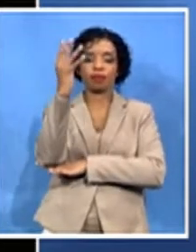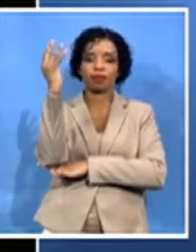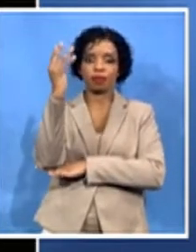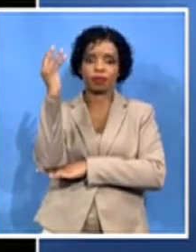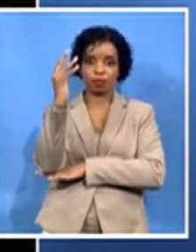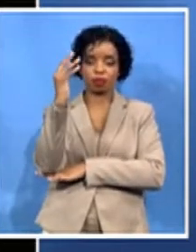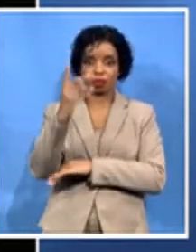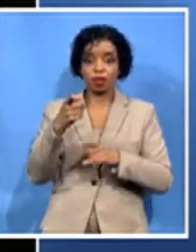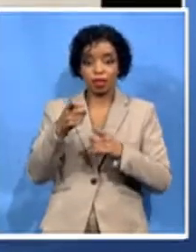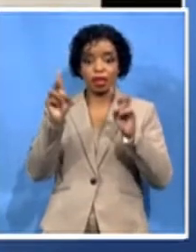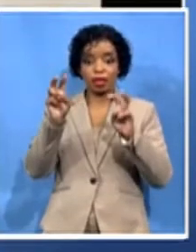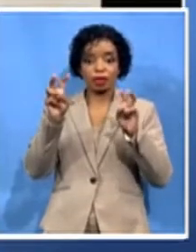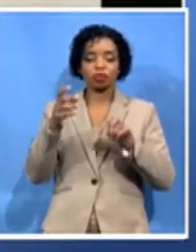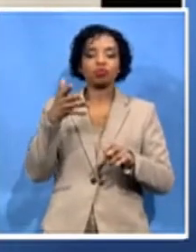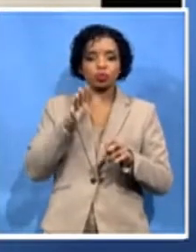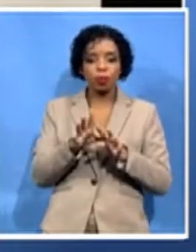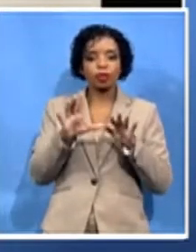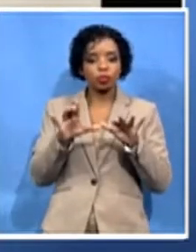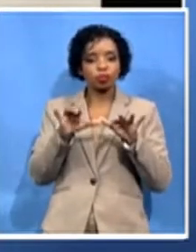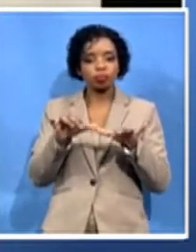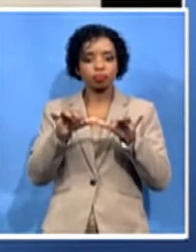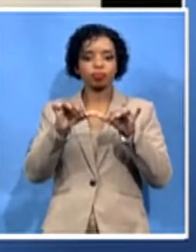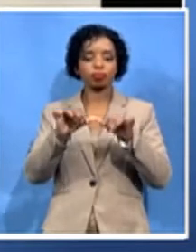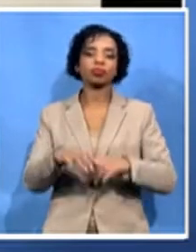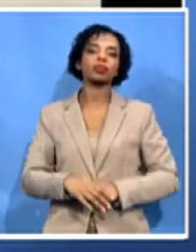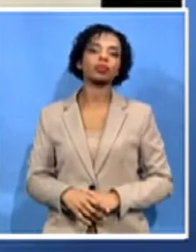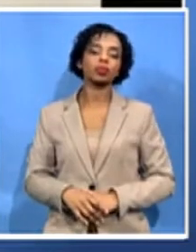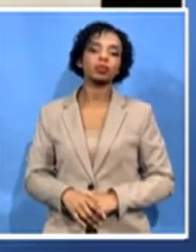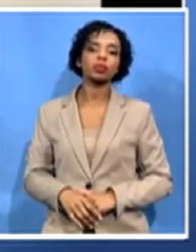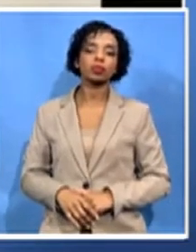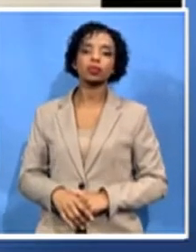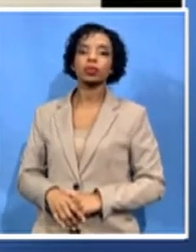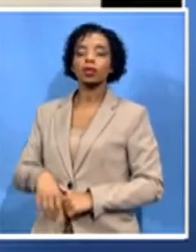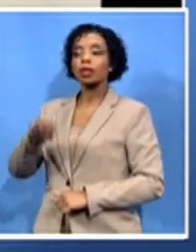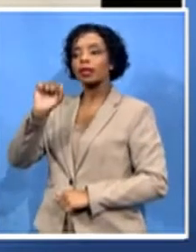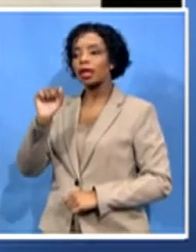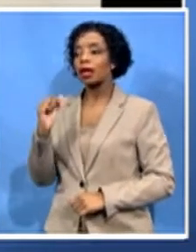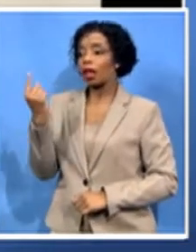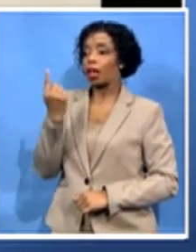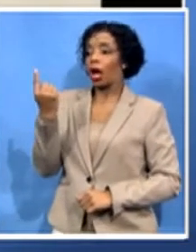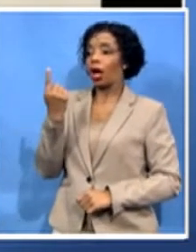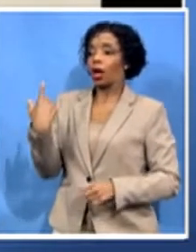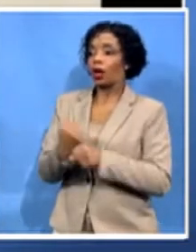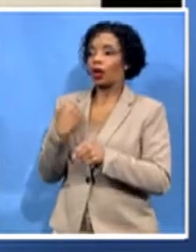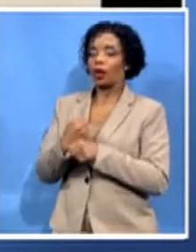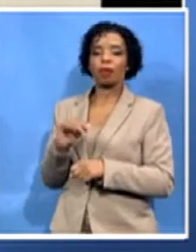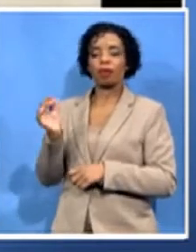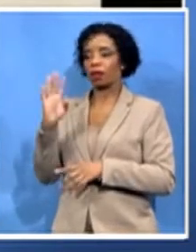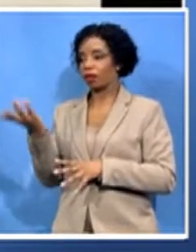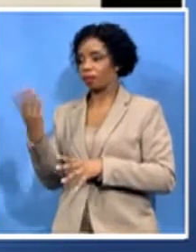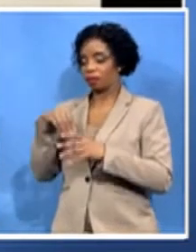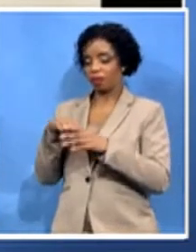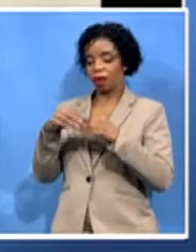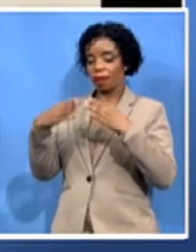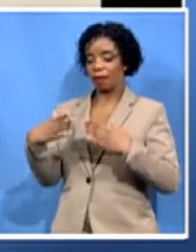this evening. Of course, he was not a standalone. He belonged to the African National Congress. Looking at the ANC leadership now,